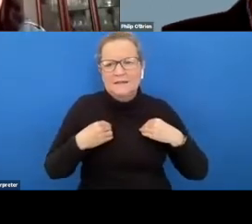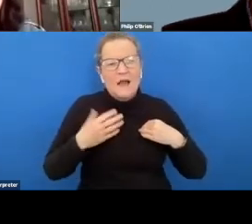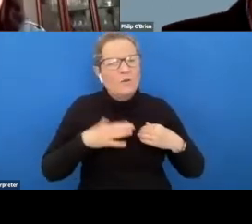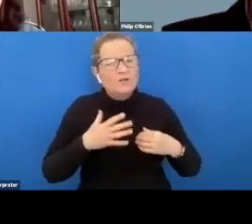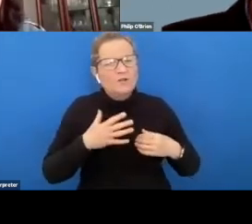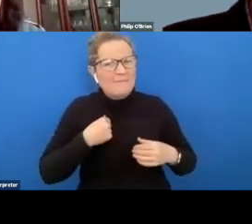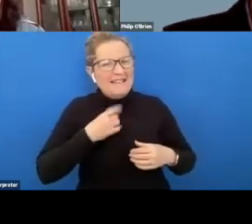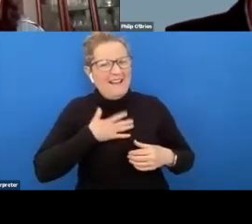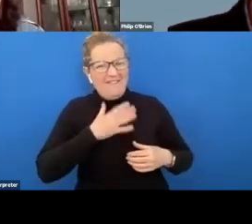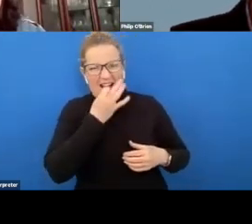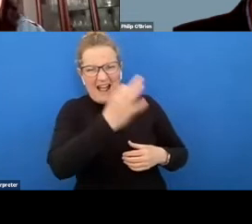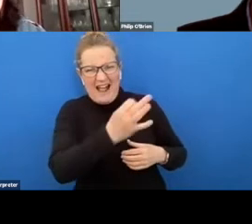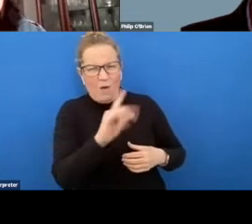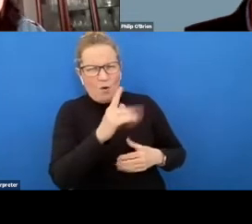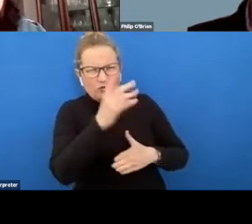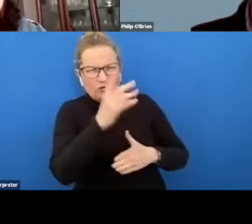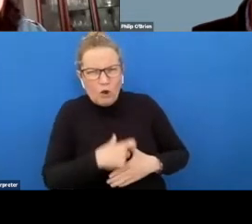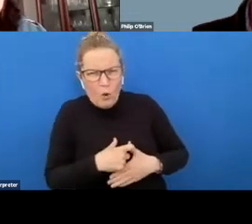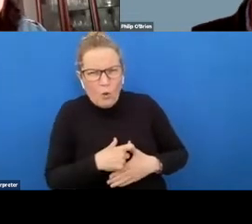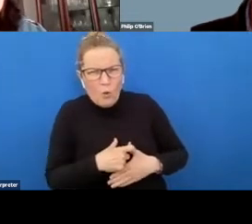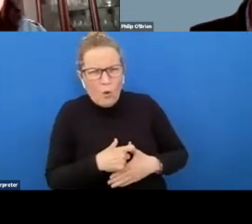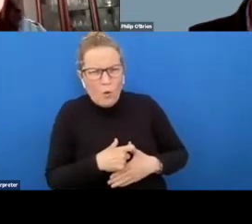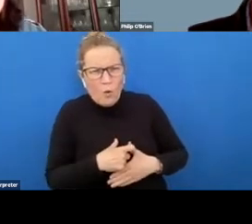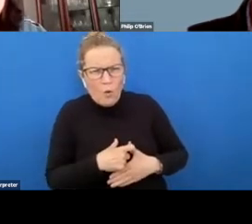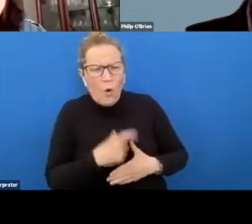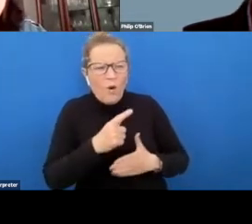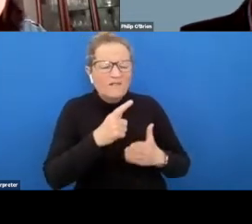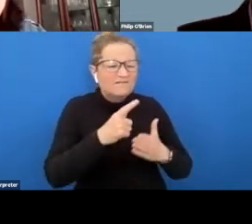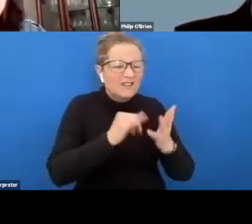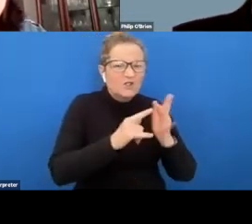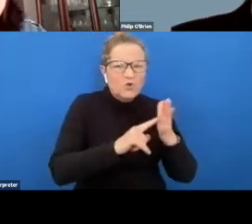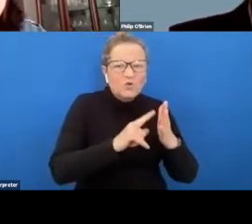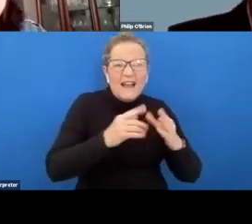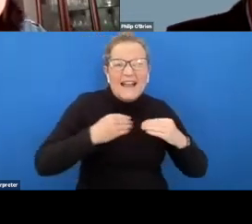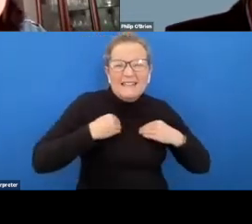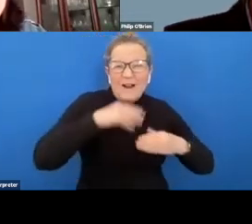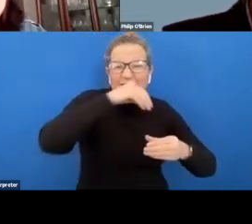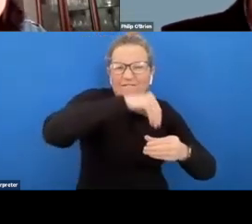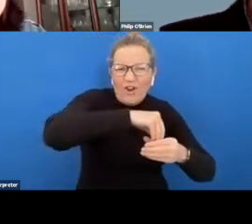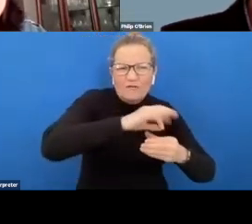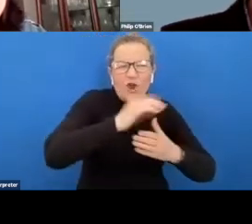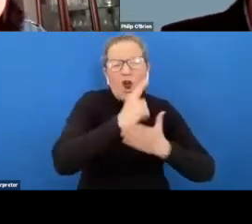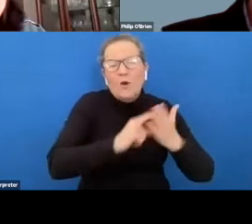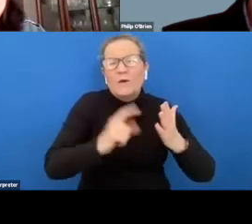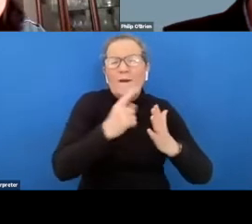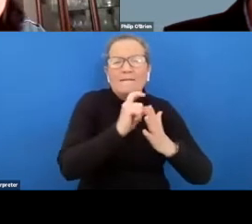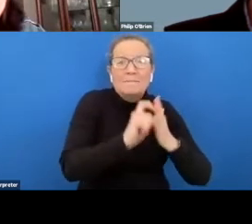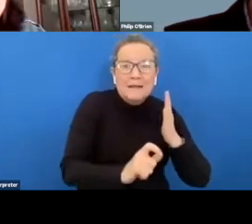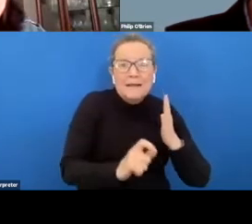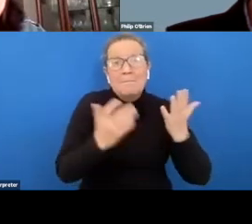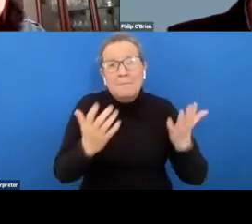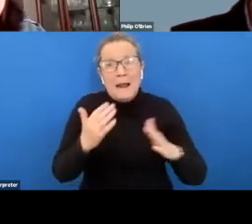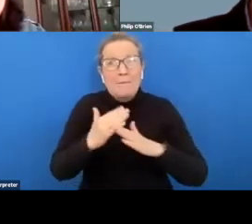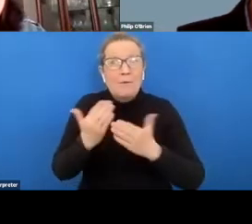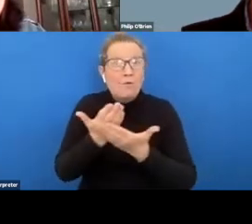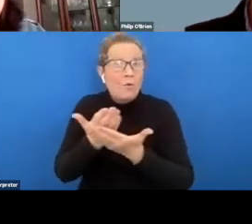role do you think social enterprise plays in uh employment of people not just with disability but uh the employment of uh